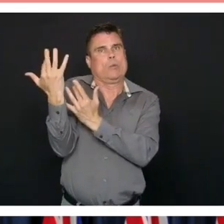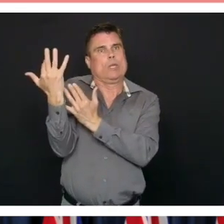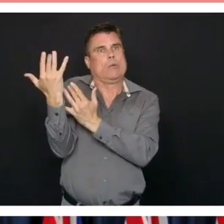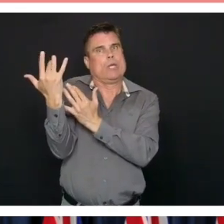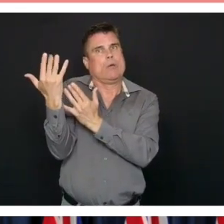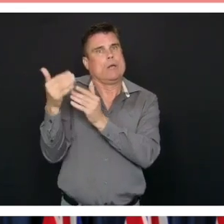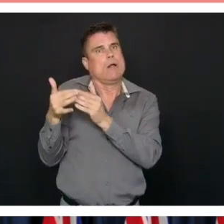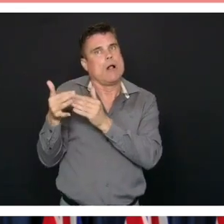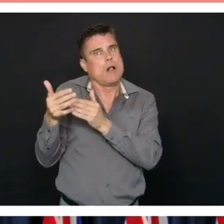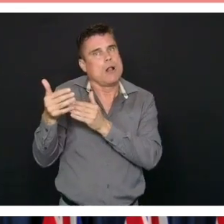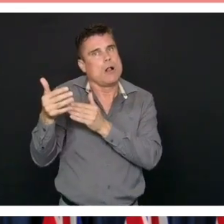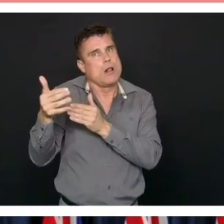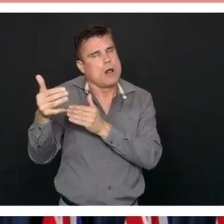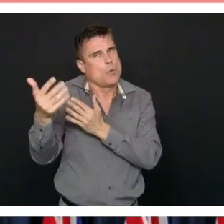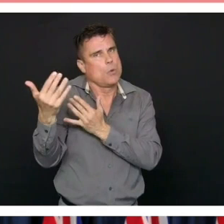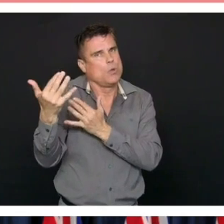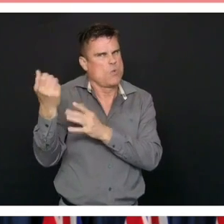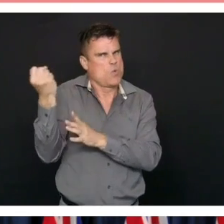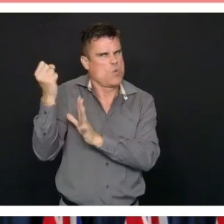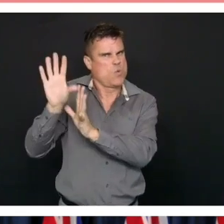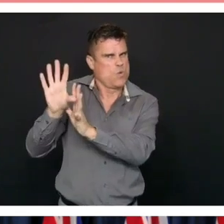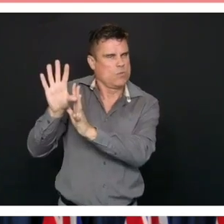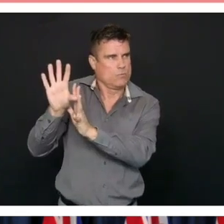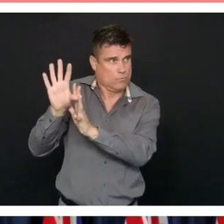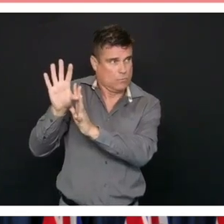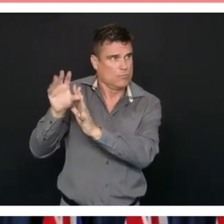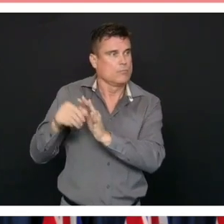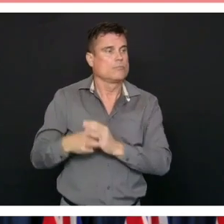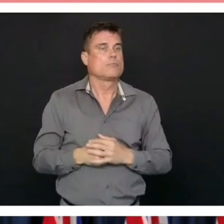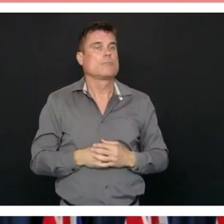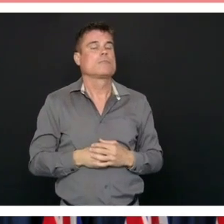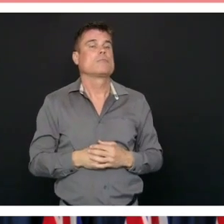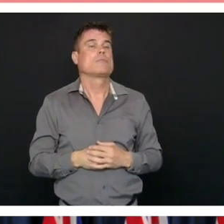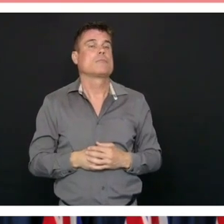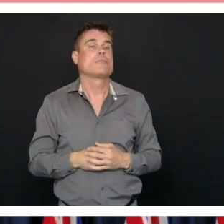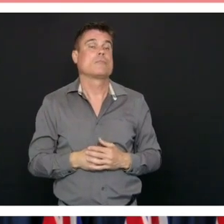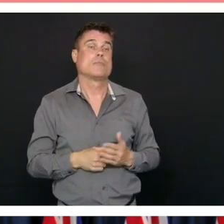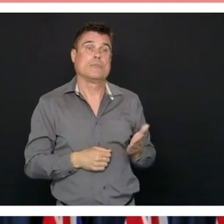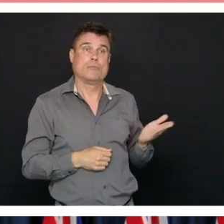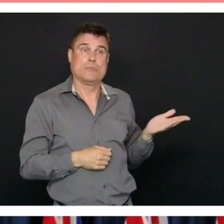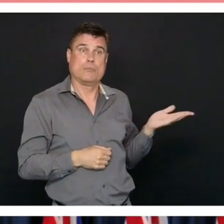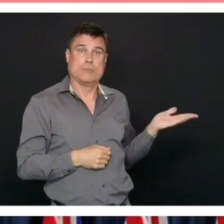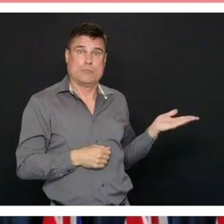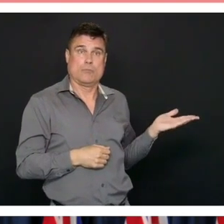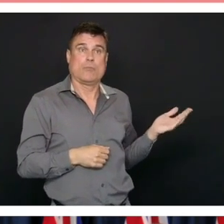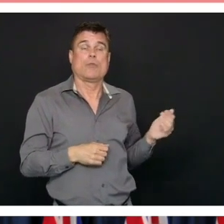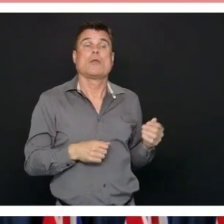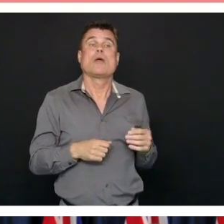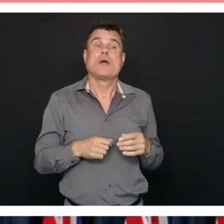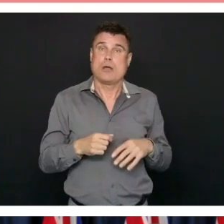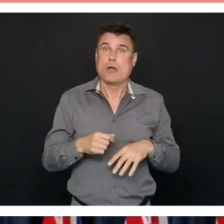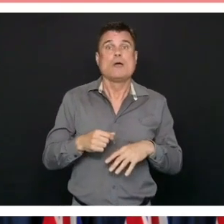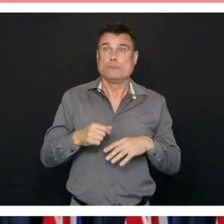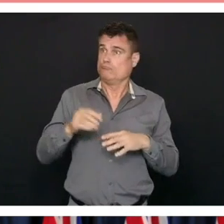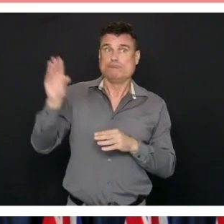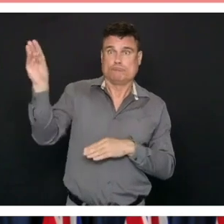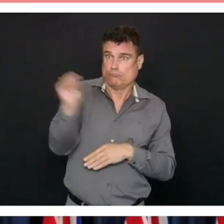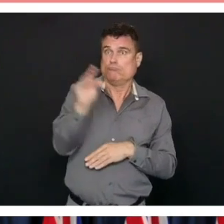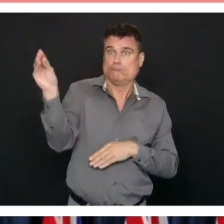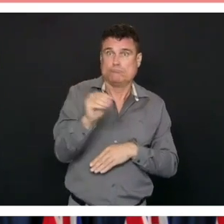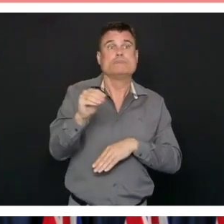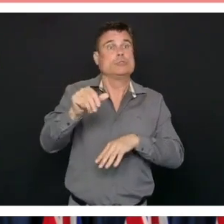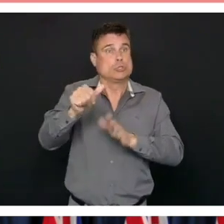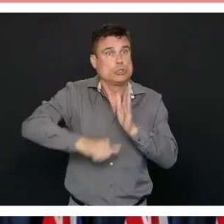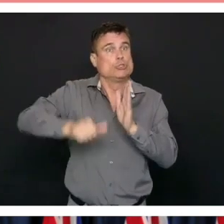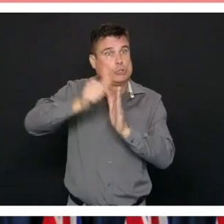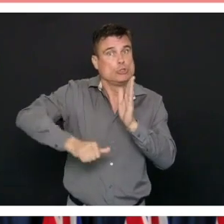,298. We've also seen and are seeing productivity decreases because of the measures that Dr. Henry